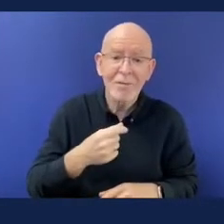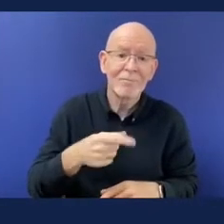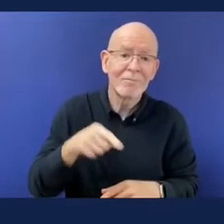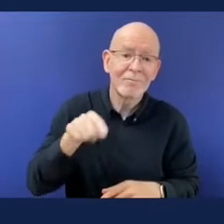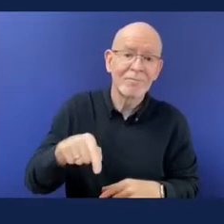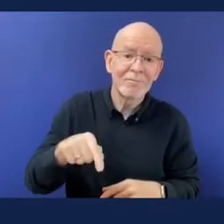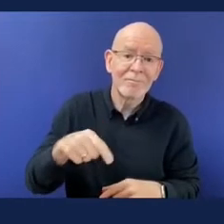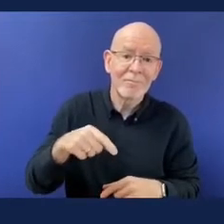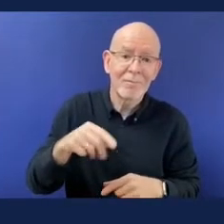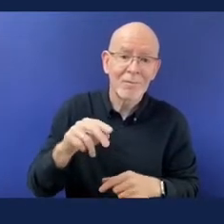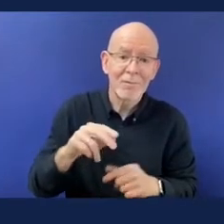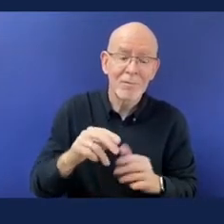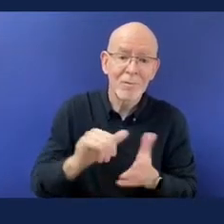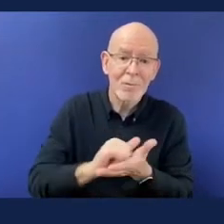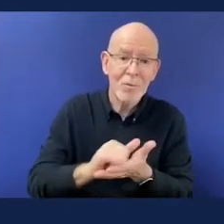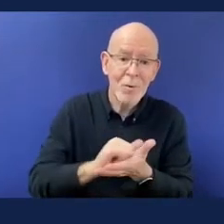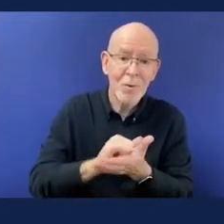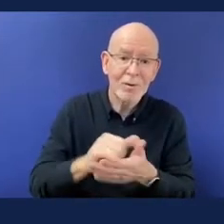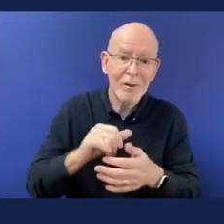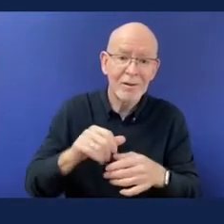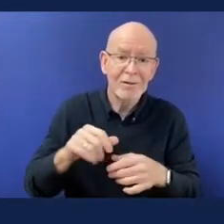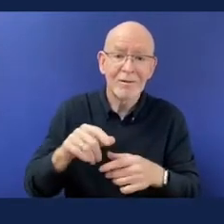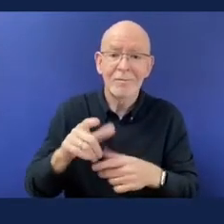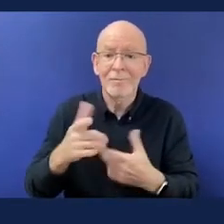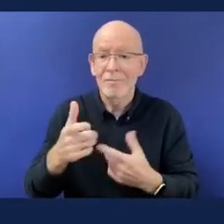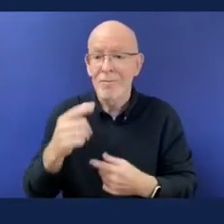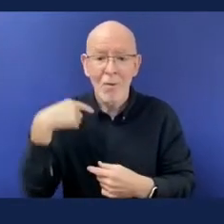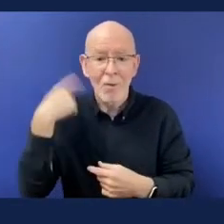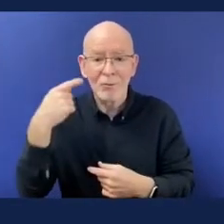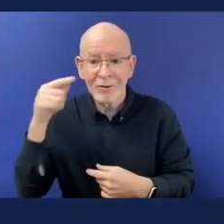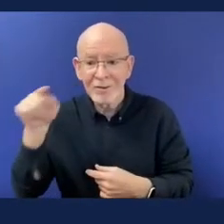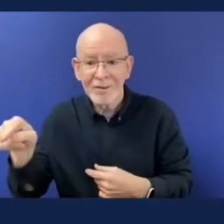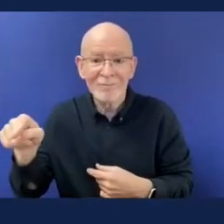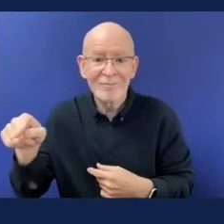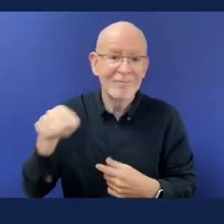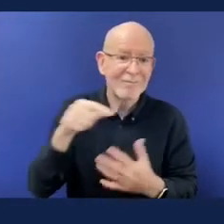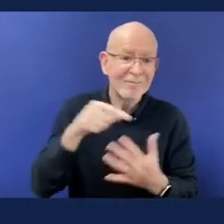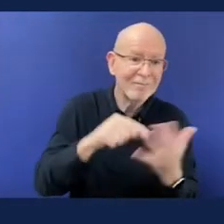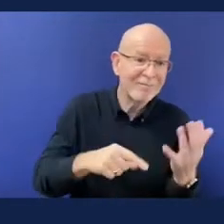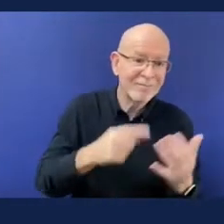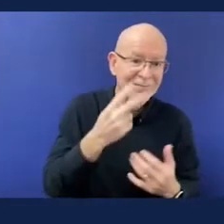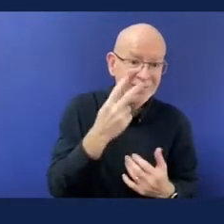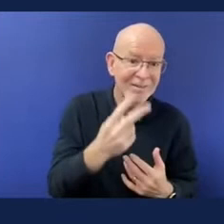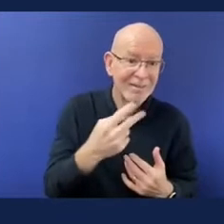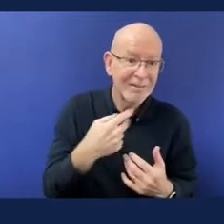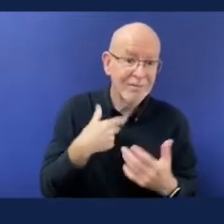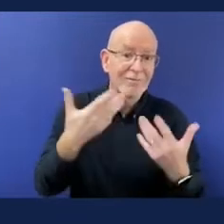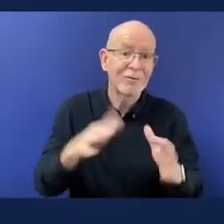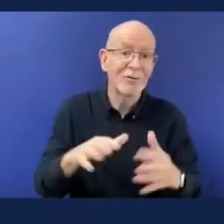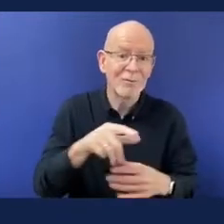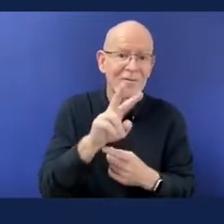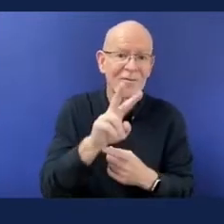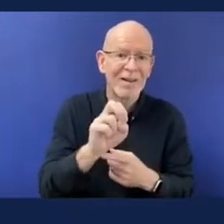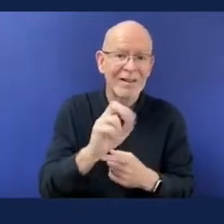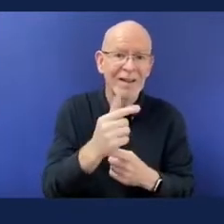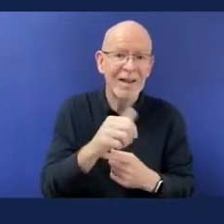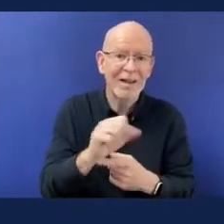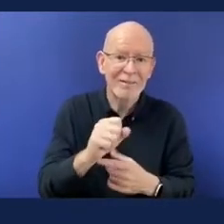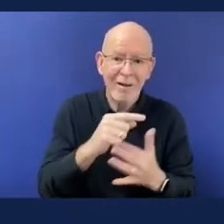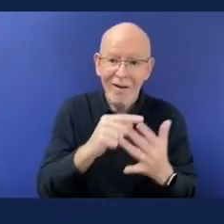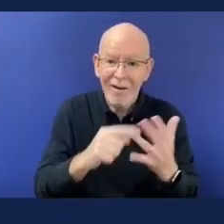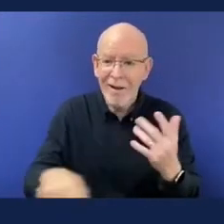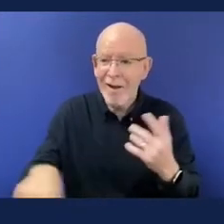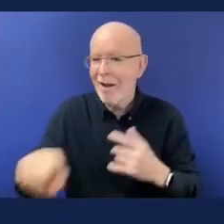we go to the next slide we used the opening and closing ceremonies of the tokyo paralympics as an opportunity to really engage